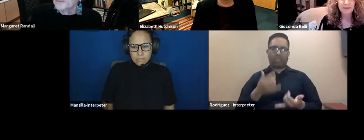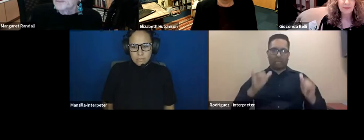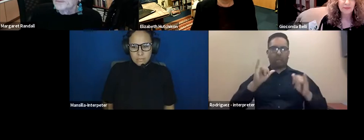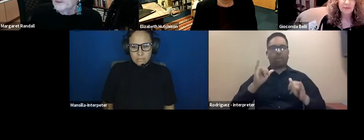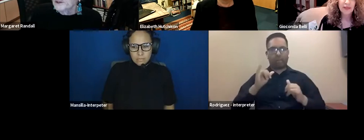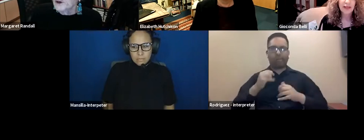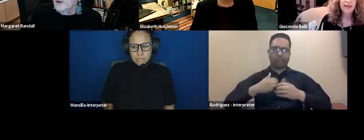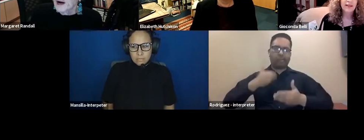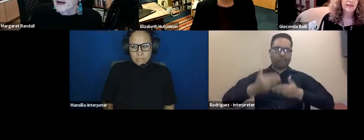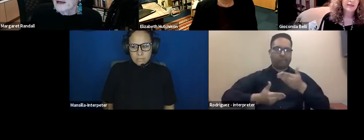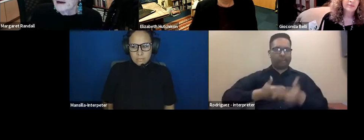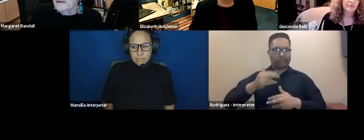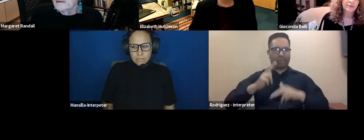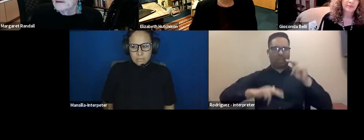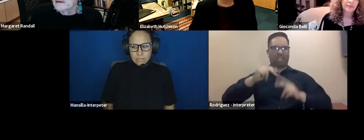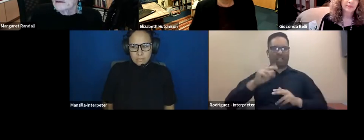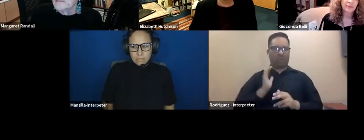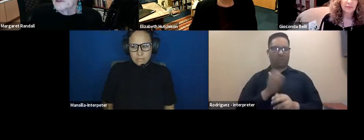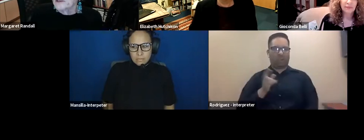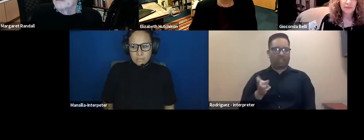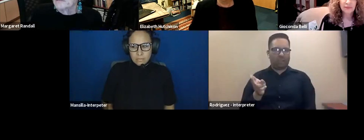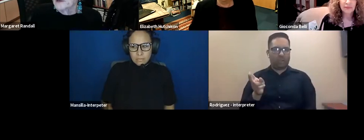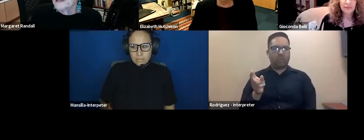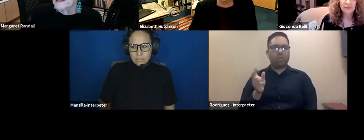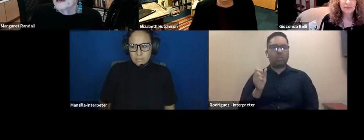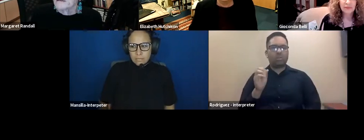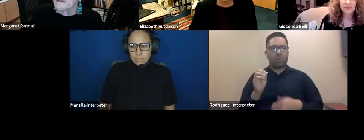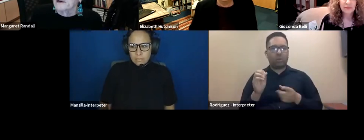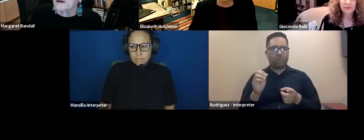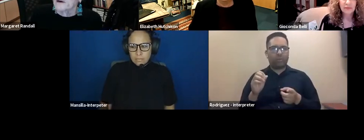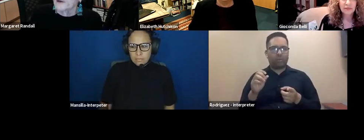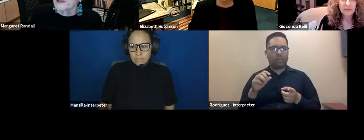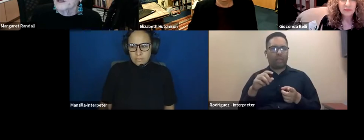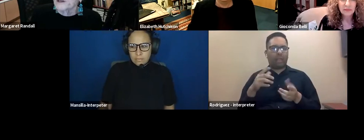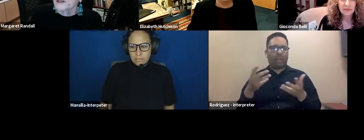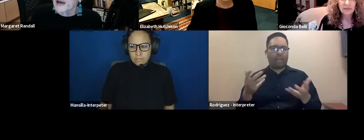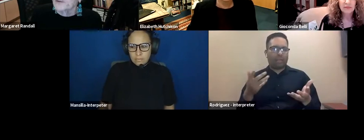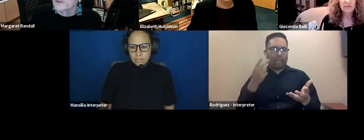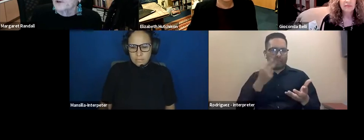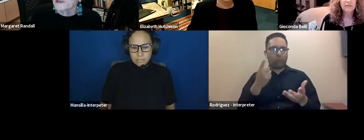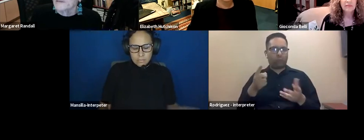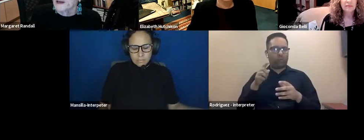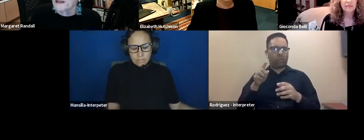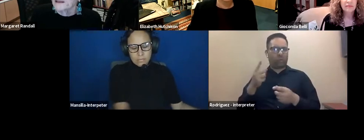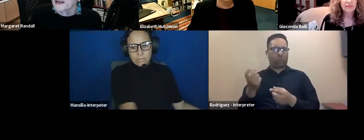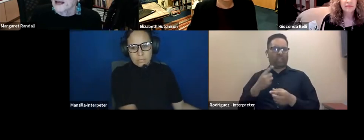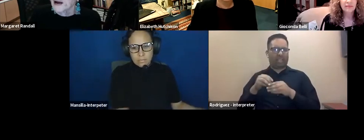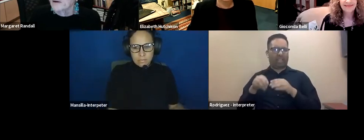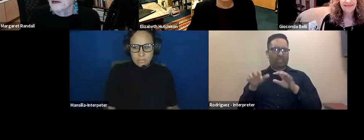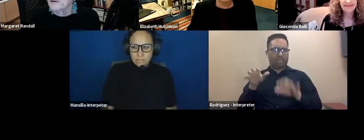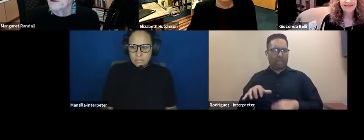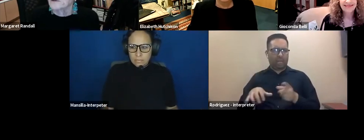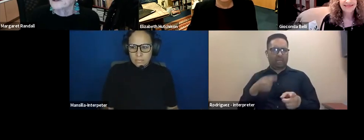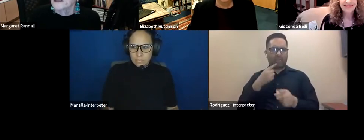you know, I, there's a, I see a, a question in the chat from Jules Labelle and